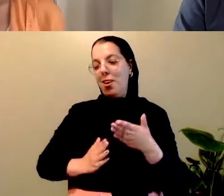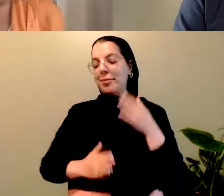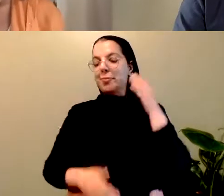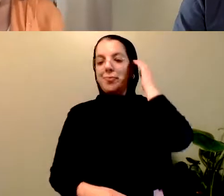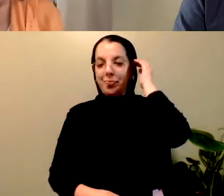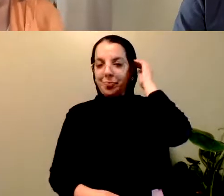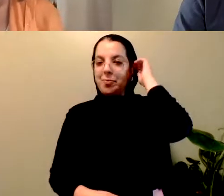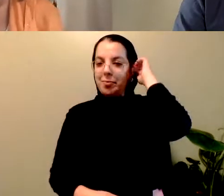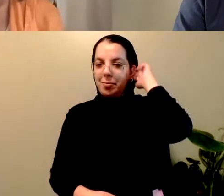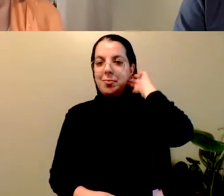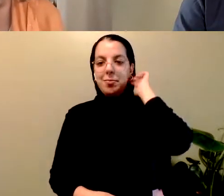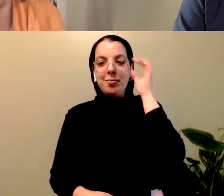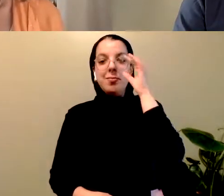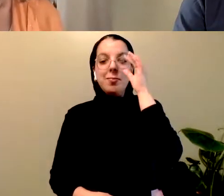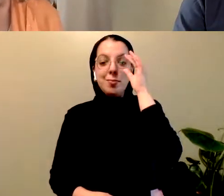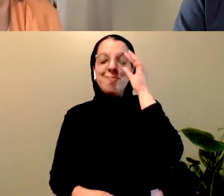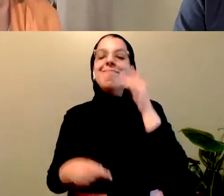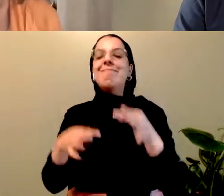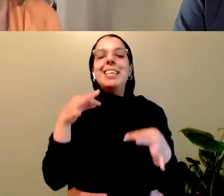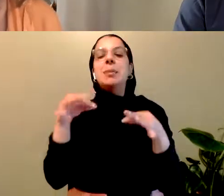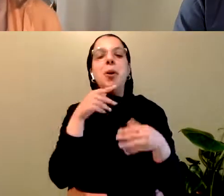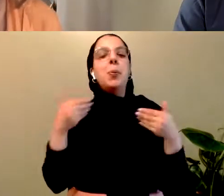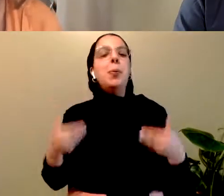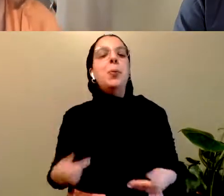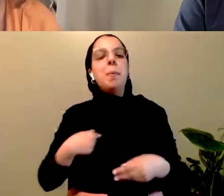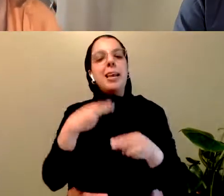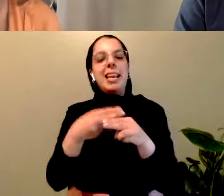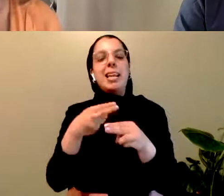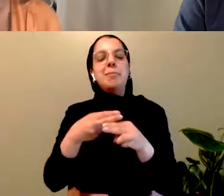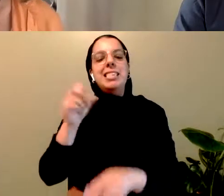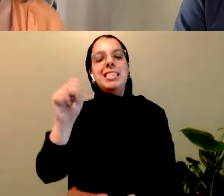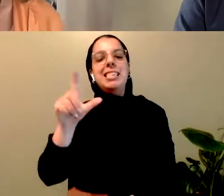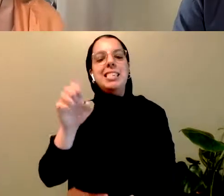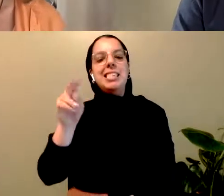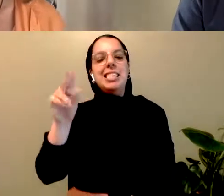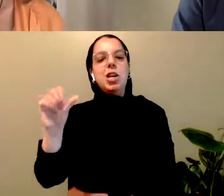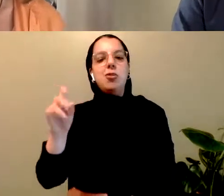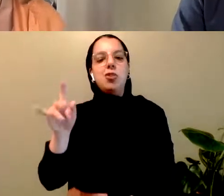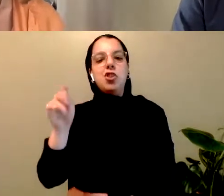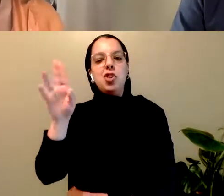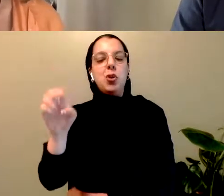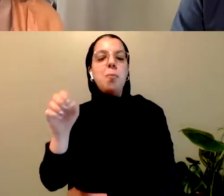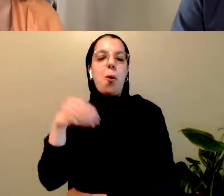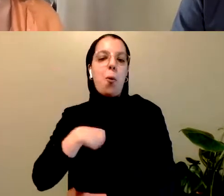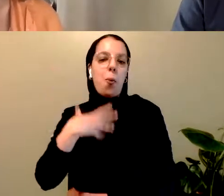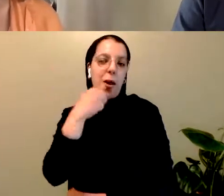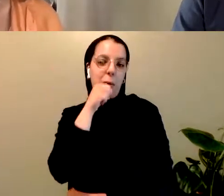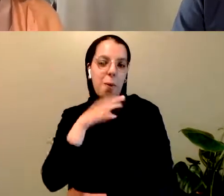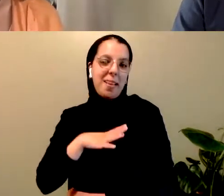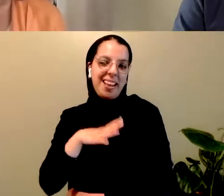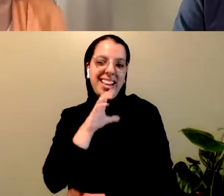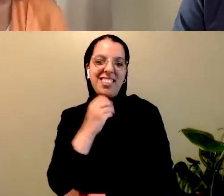Just to explain to you, my name is Selena Couture. I'm a white woman in my 50s. I'm wearing a white t-shirt with an orange shirt,